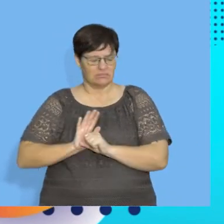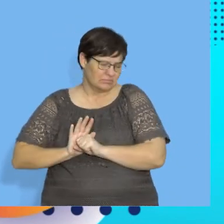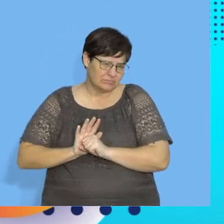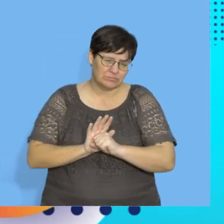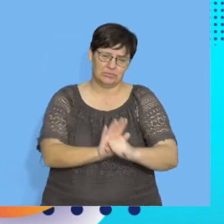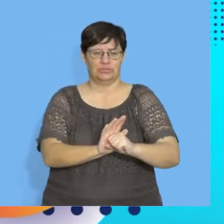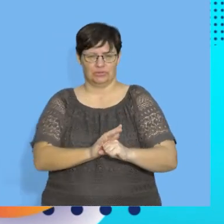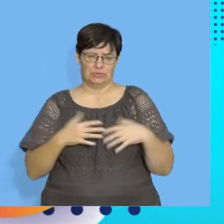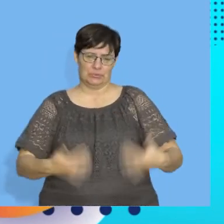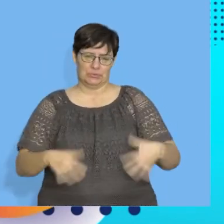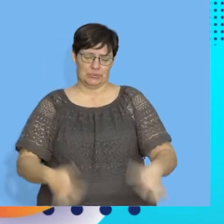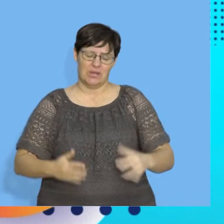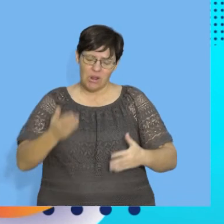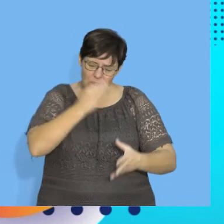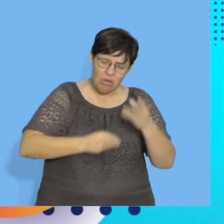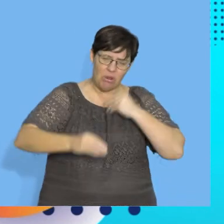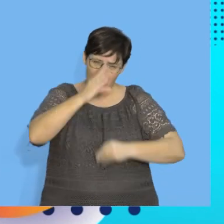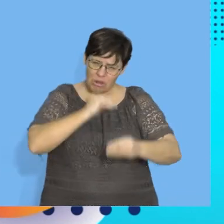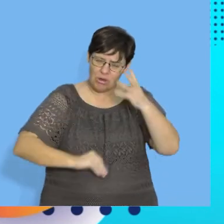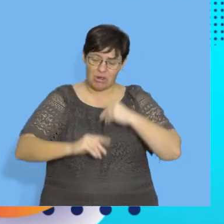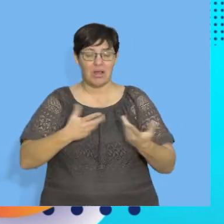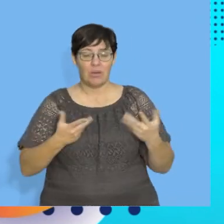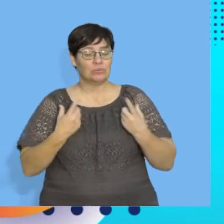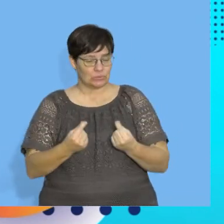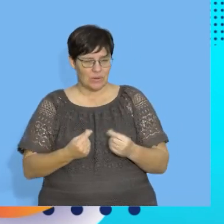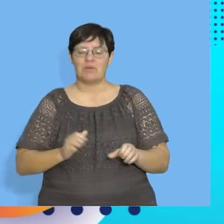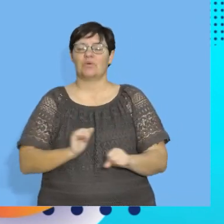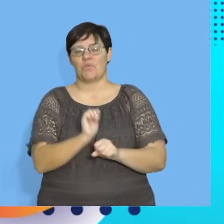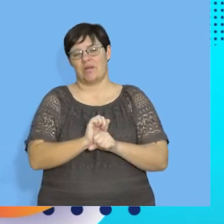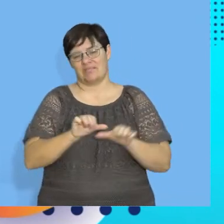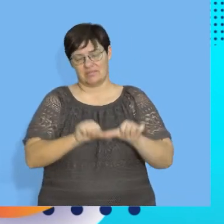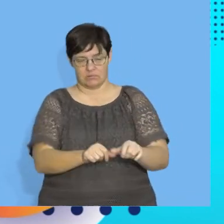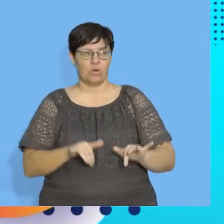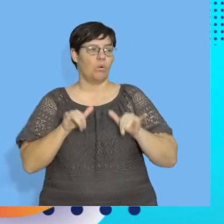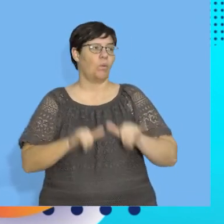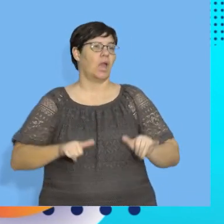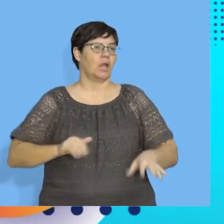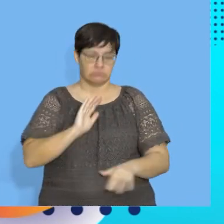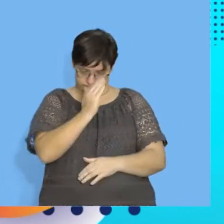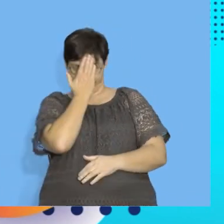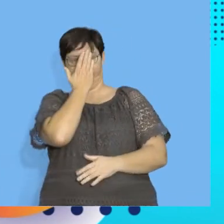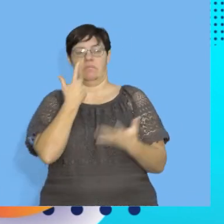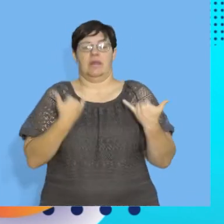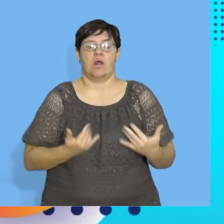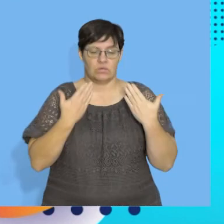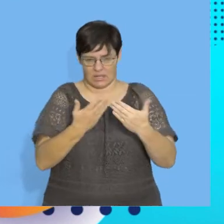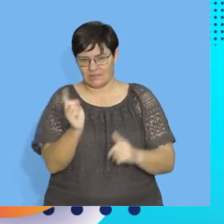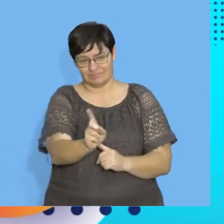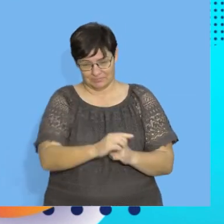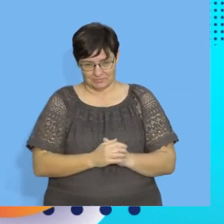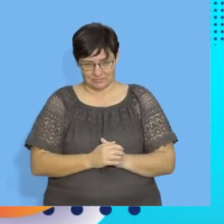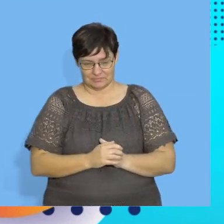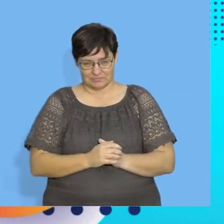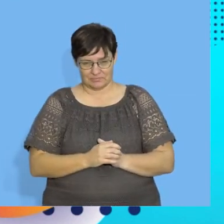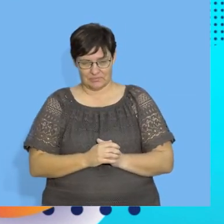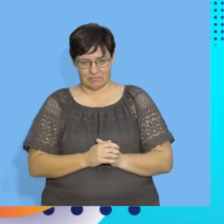work hard and push. And the only way to do your mathematics is if you continuously work. Don't wait for the big test